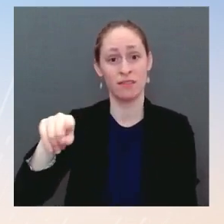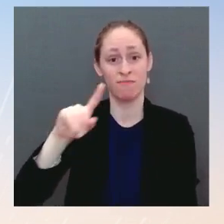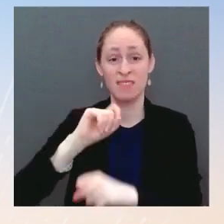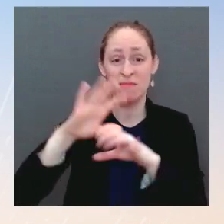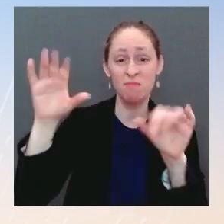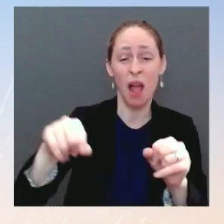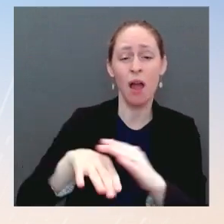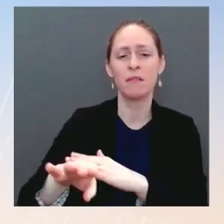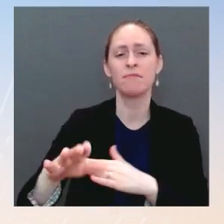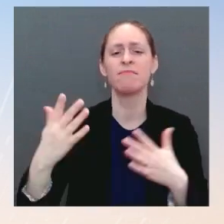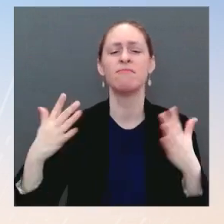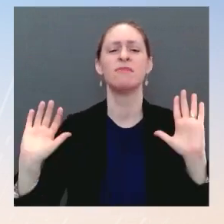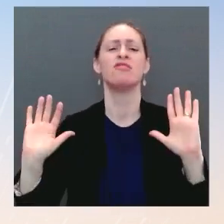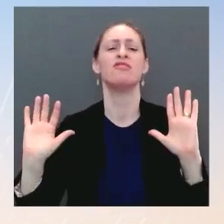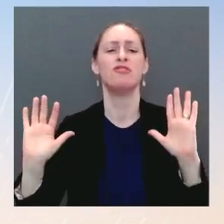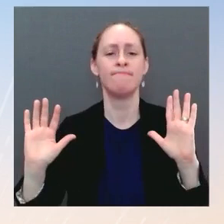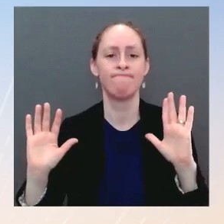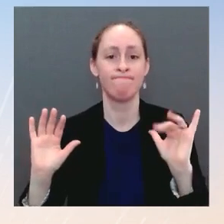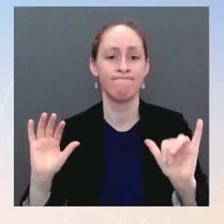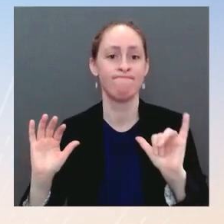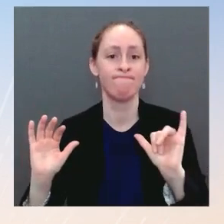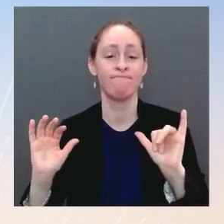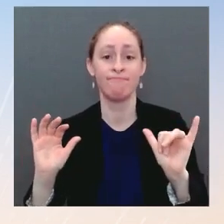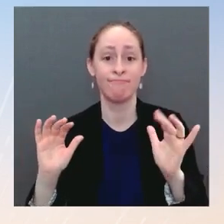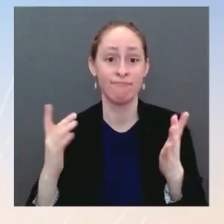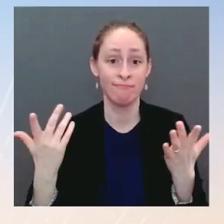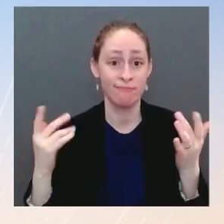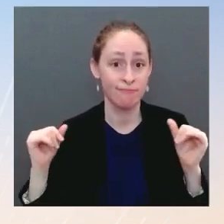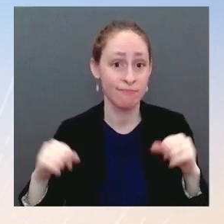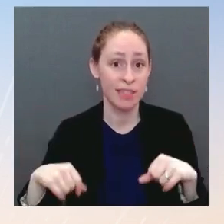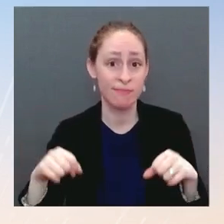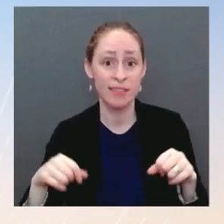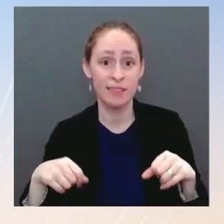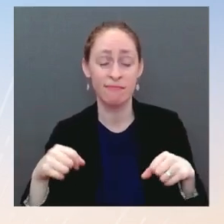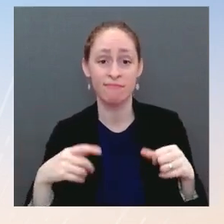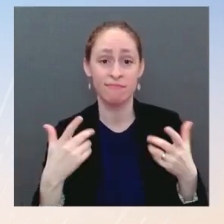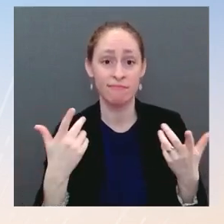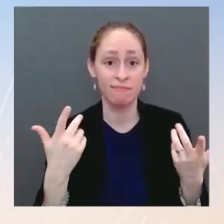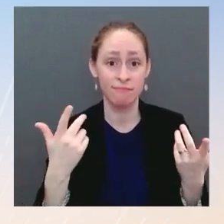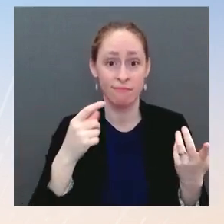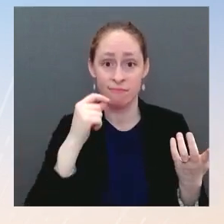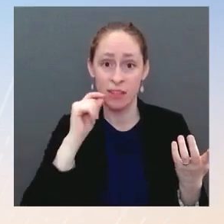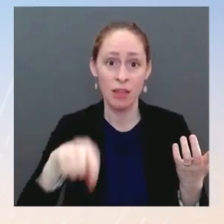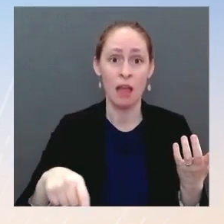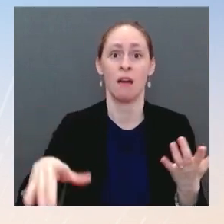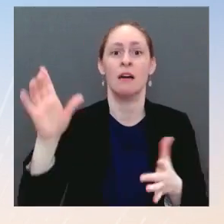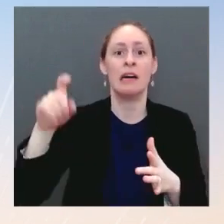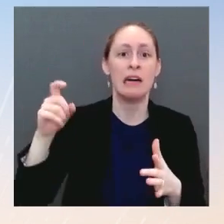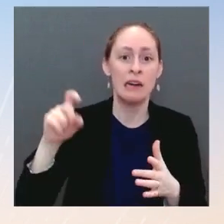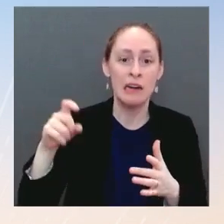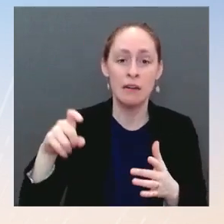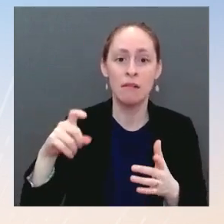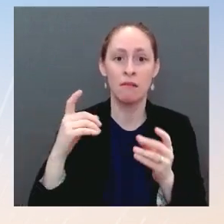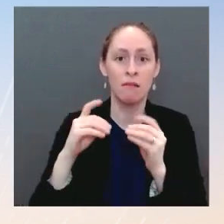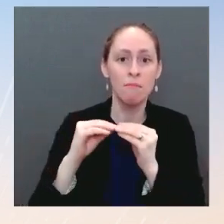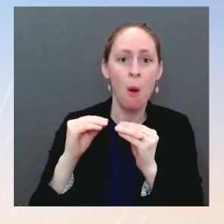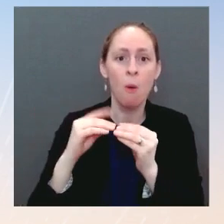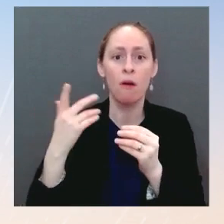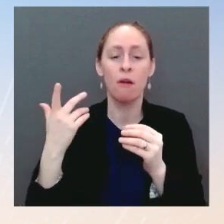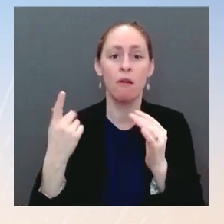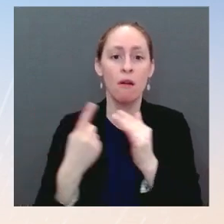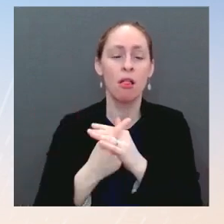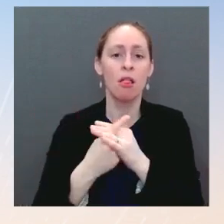stemming from these years of conflict. And we have, over the course of the last year — eight years, sorry — provided more than